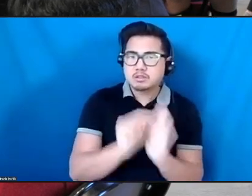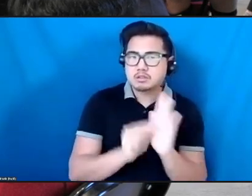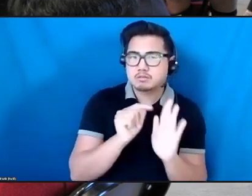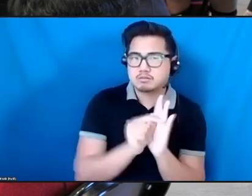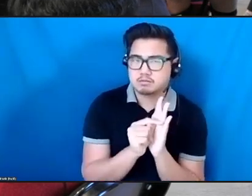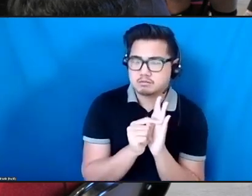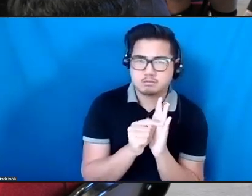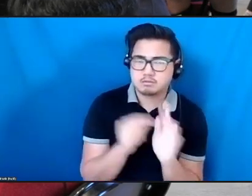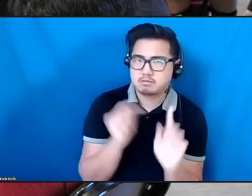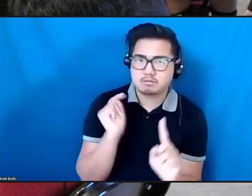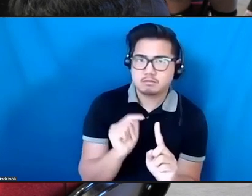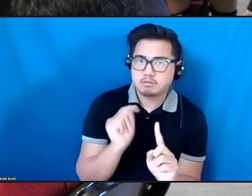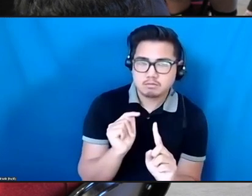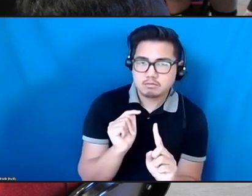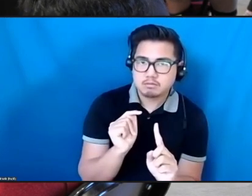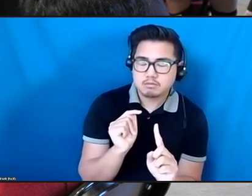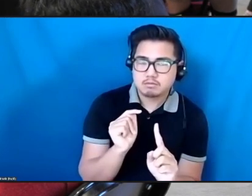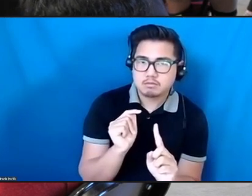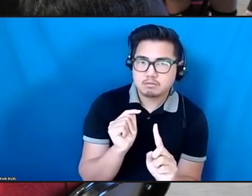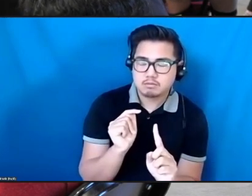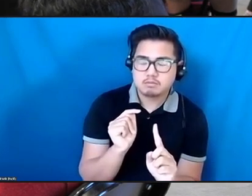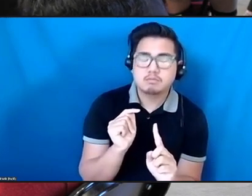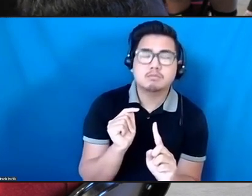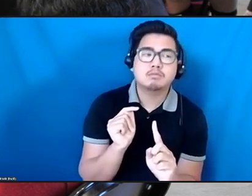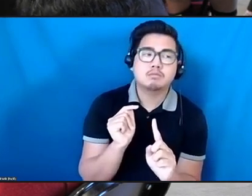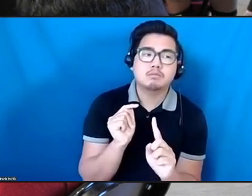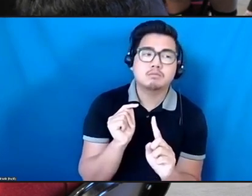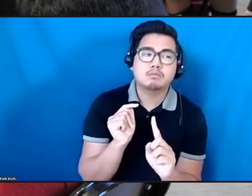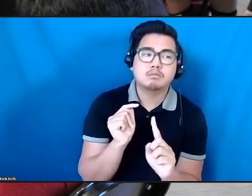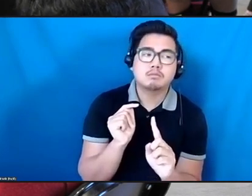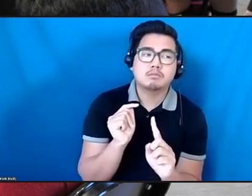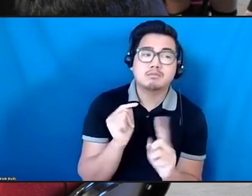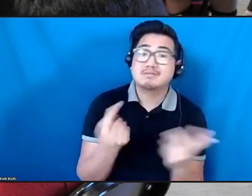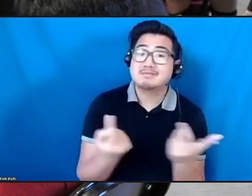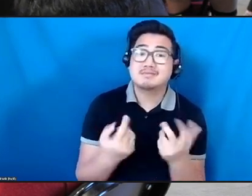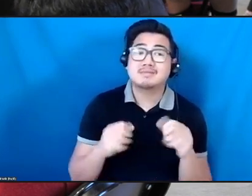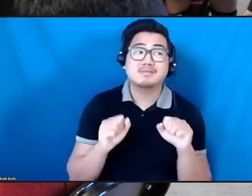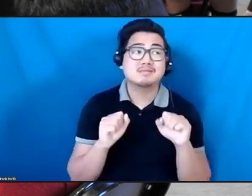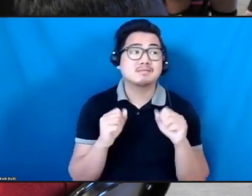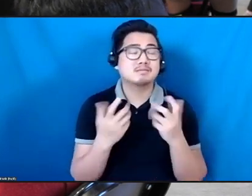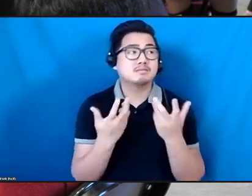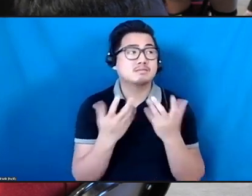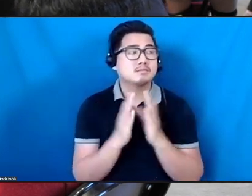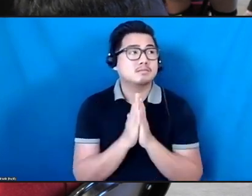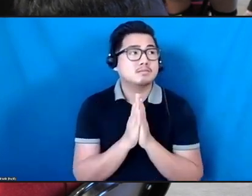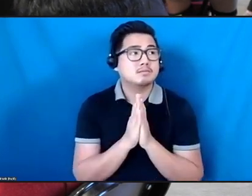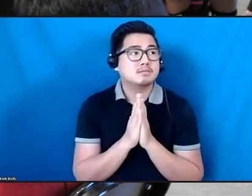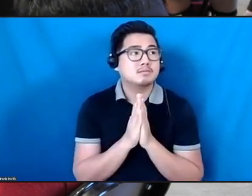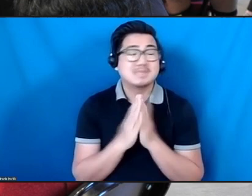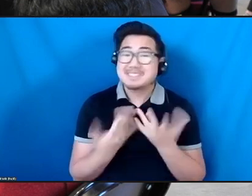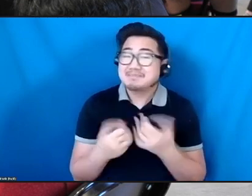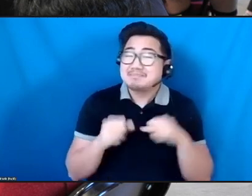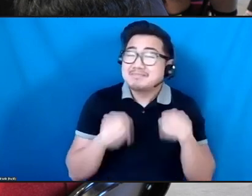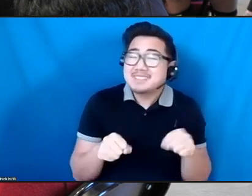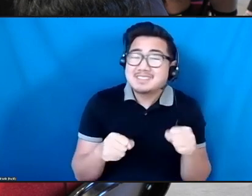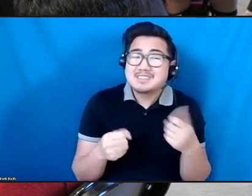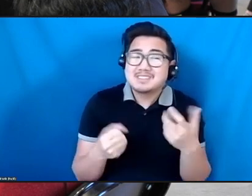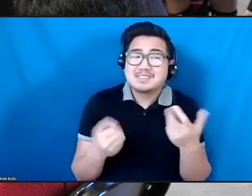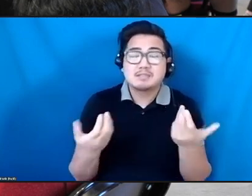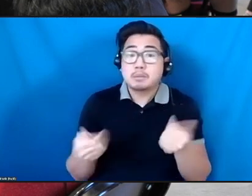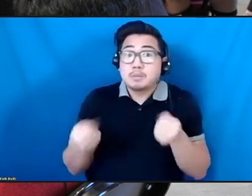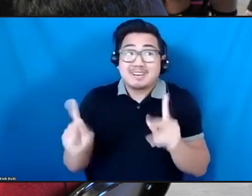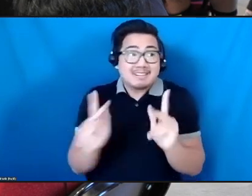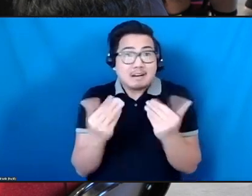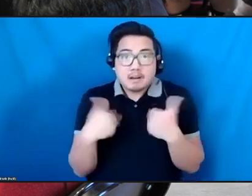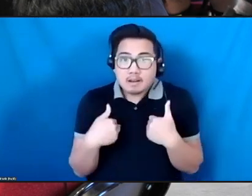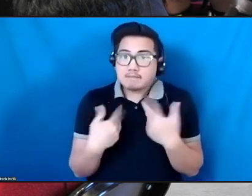The ability and the privilege to be able to have a physical space or a digital space, whatever, really just